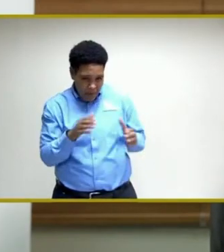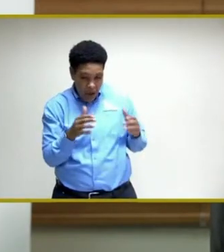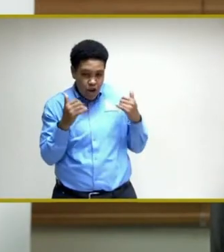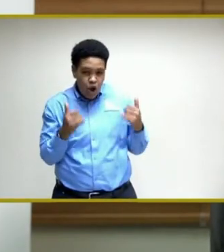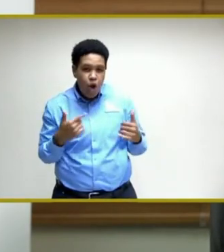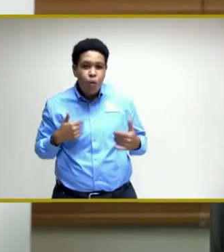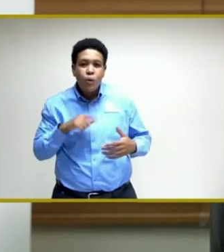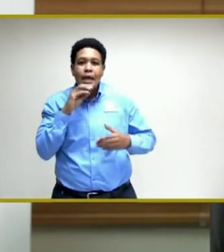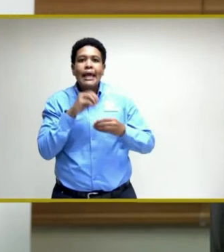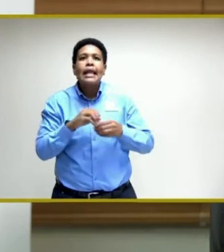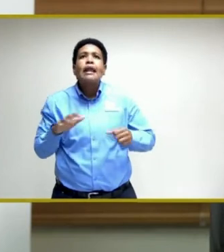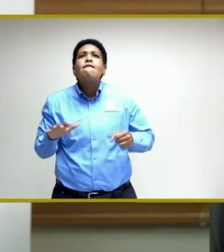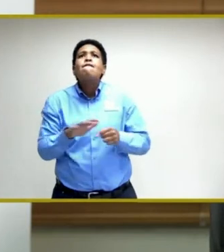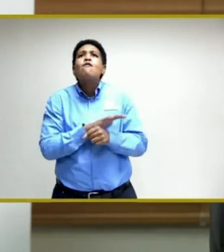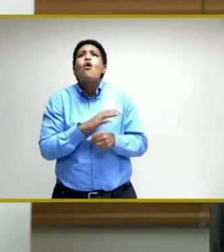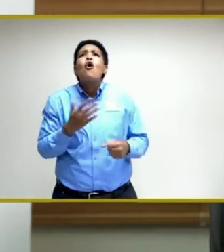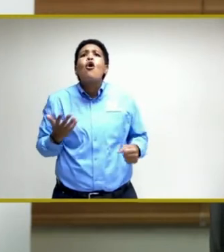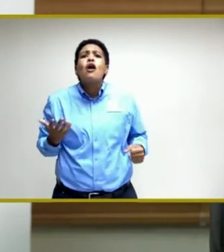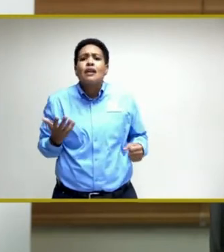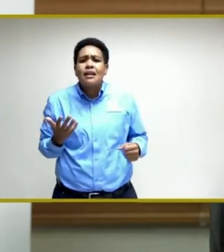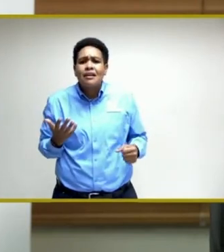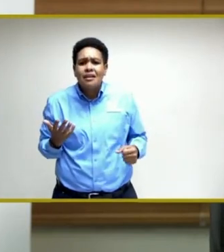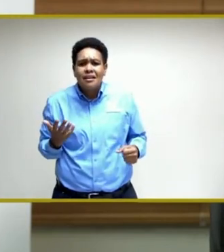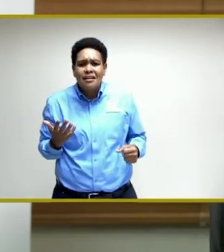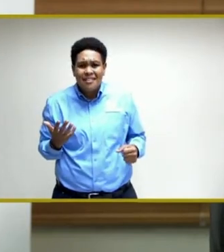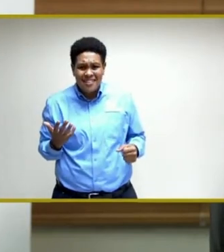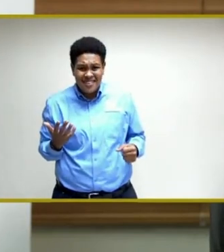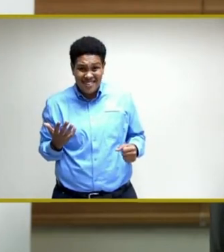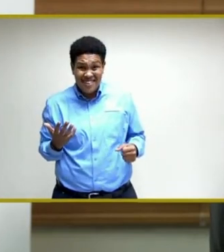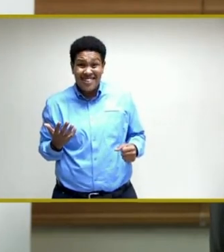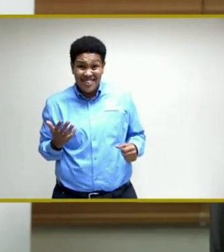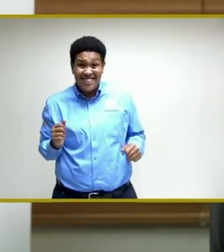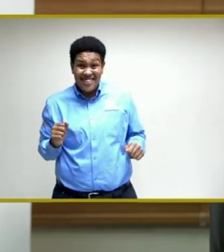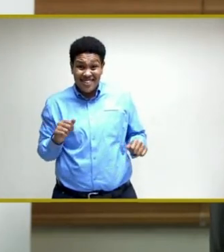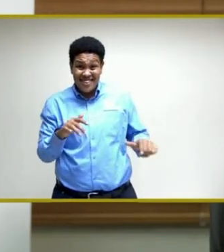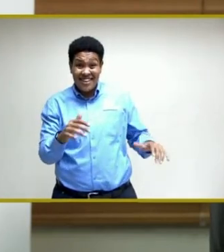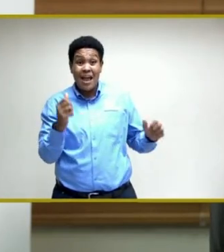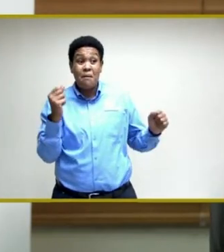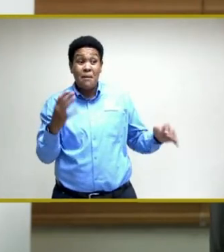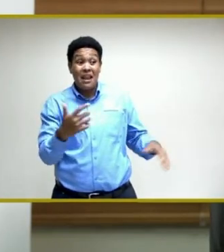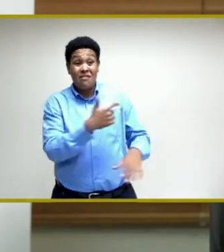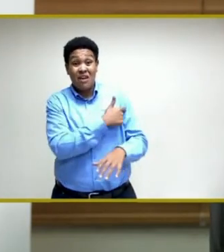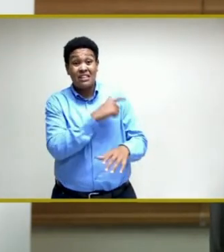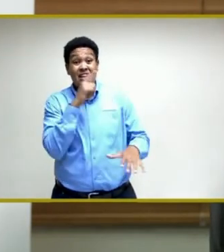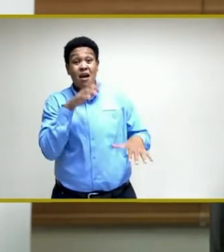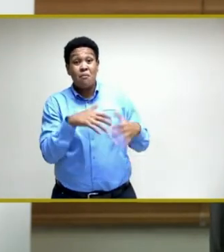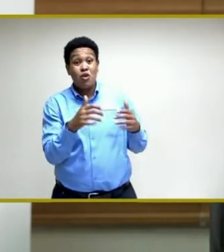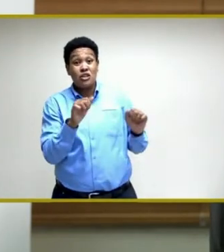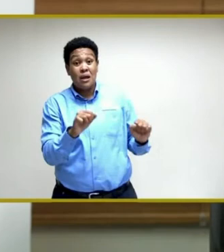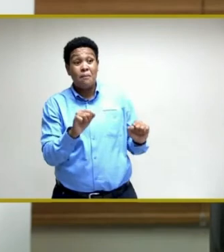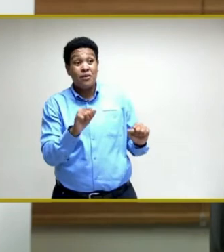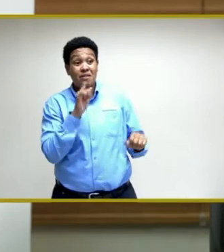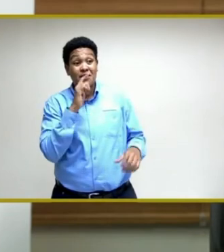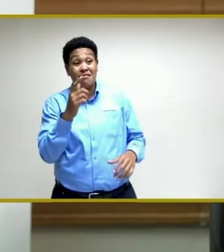that we are in full flight to get as many vaccinated as possible, the private sector is now advancing that. The